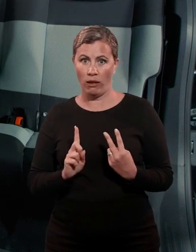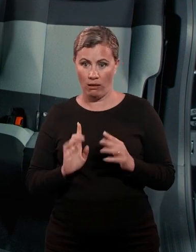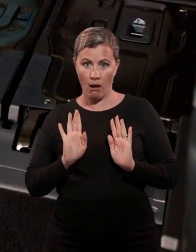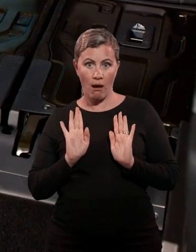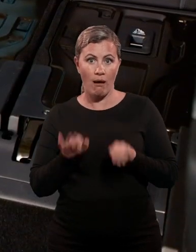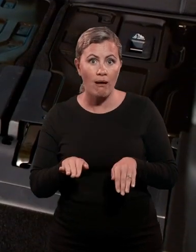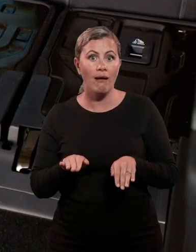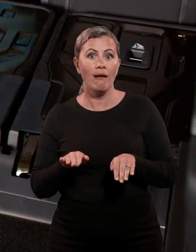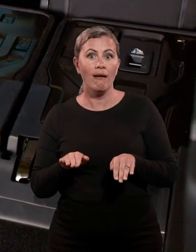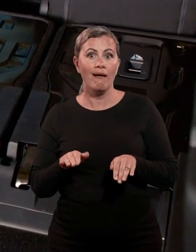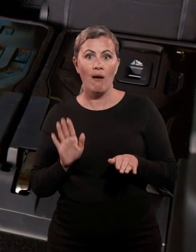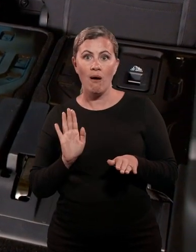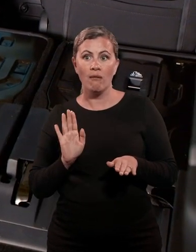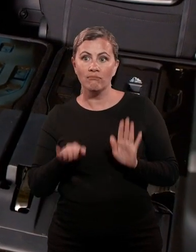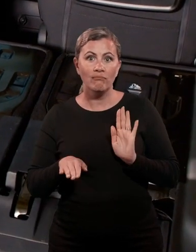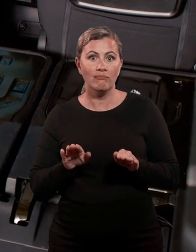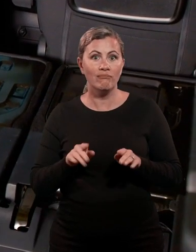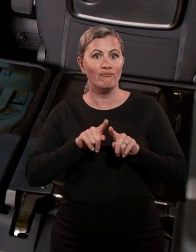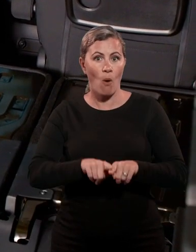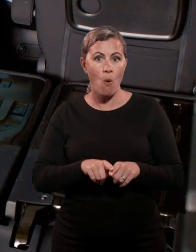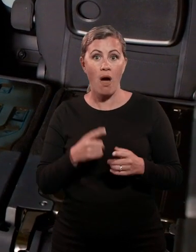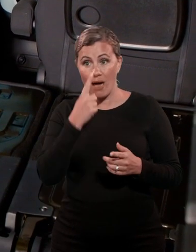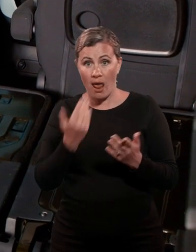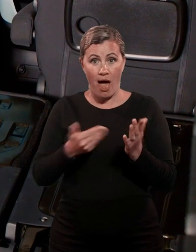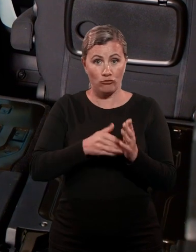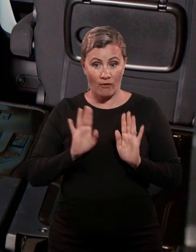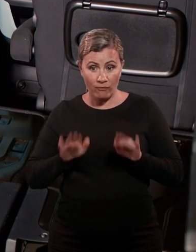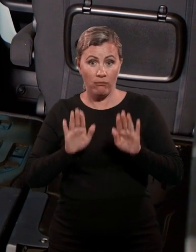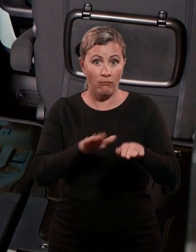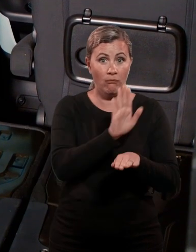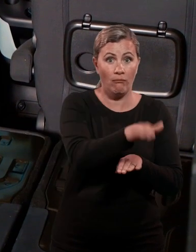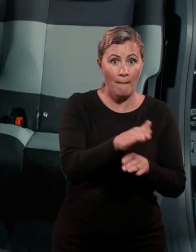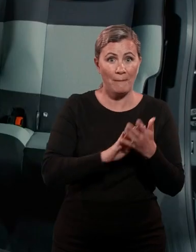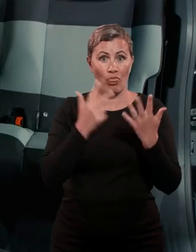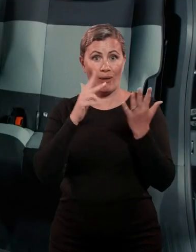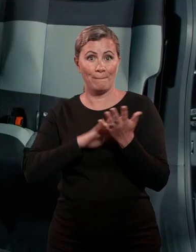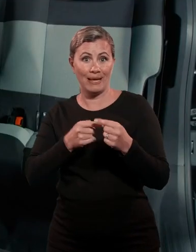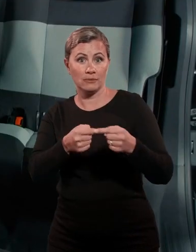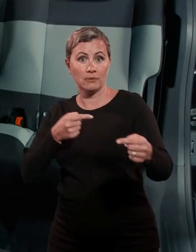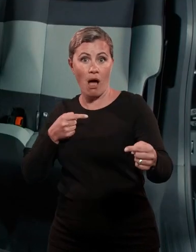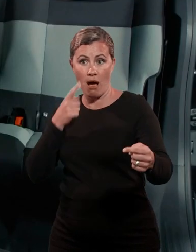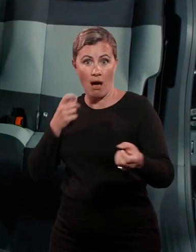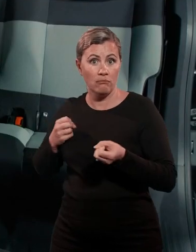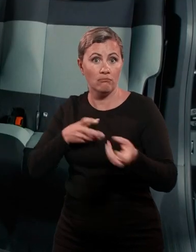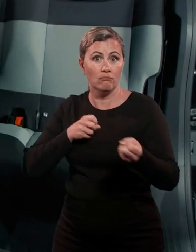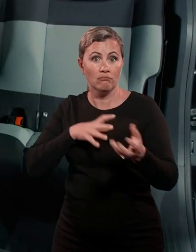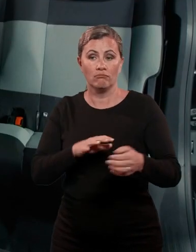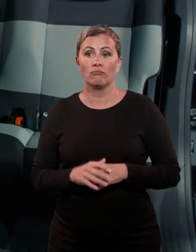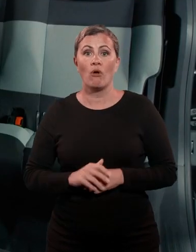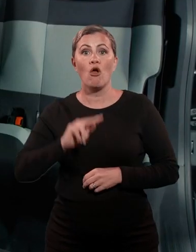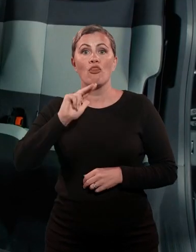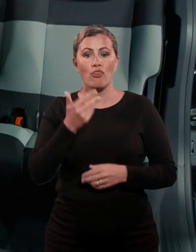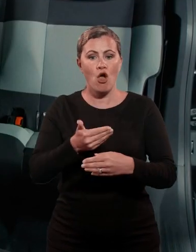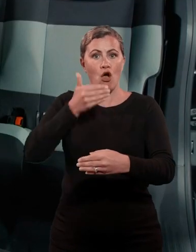tailgate to dashboard, for dealing with long loads of more than three metres. The third row seats can even be completely removed, to